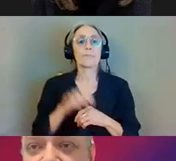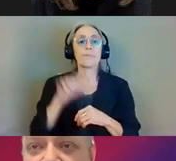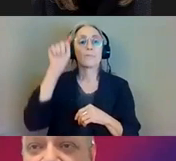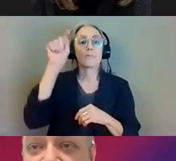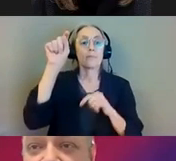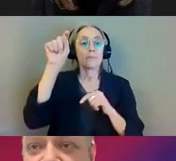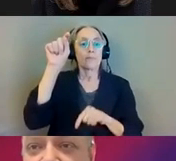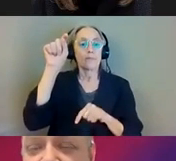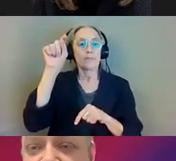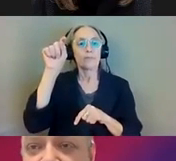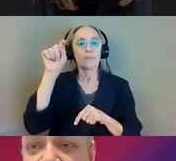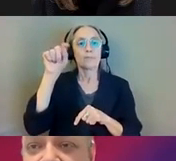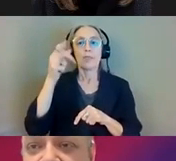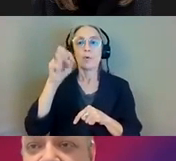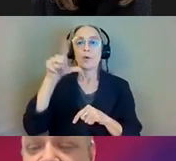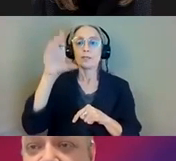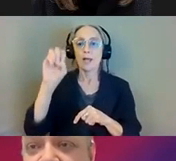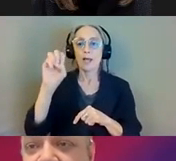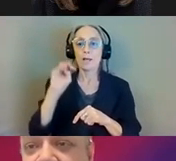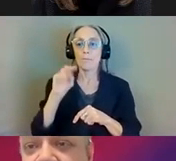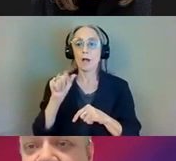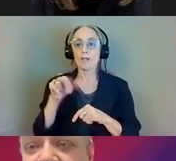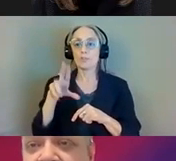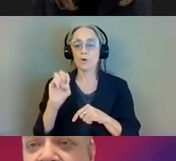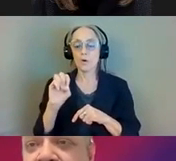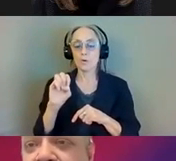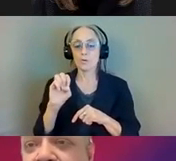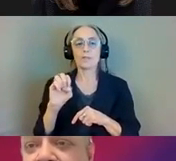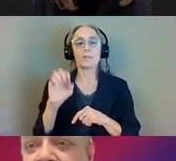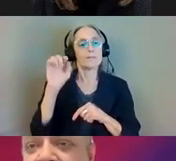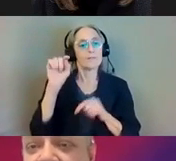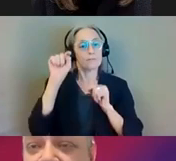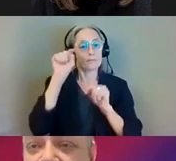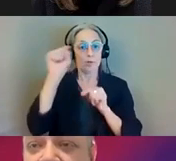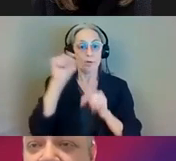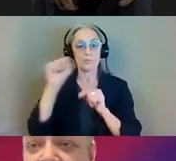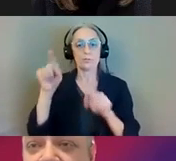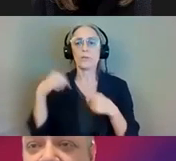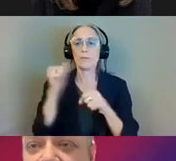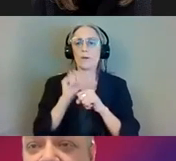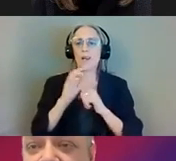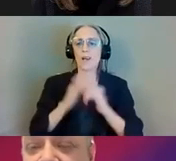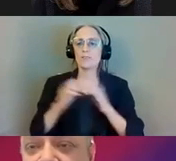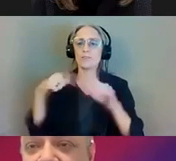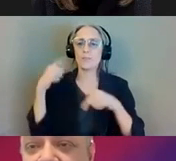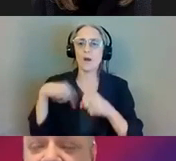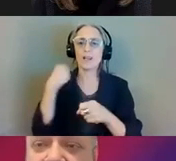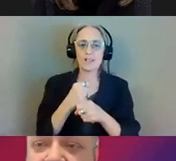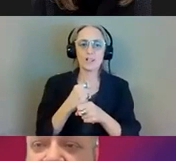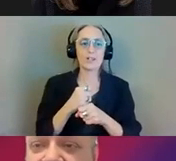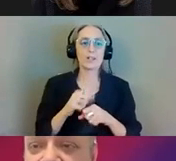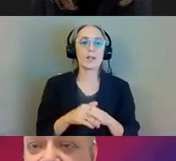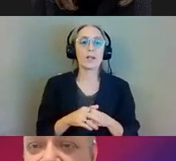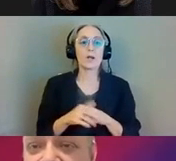interlockings Thorndale and Montrose, which we've been working on for the past year. And the light blue on the